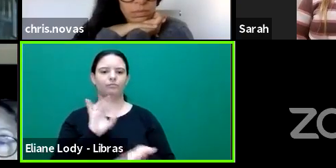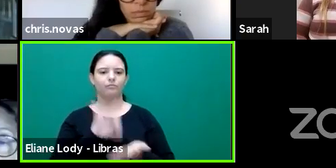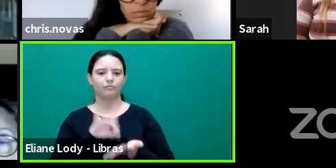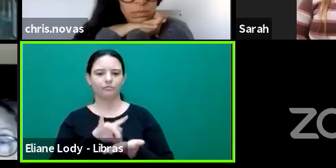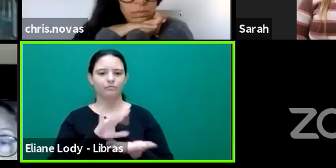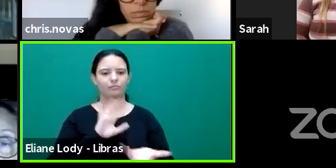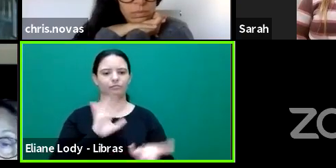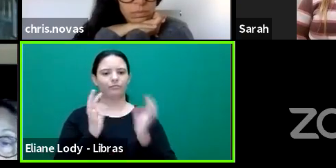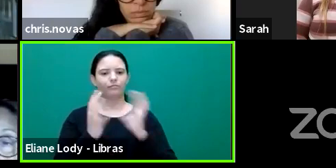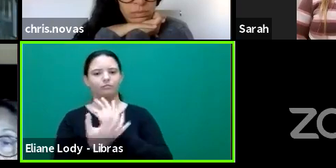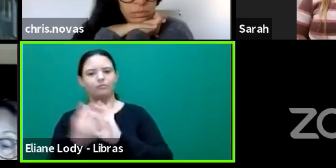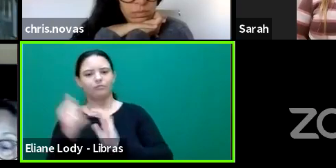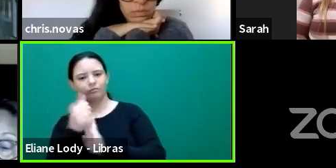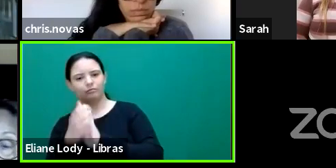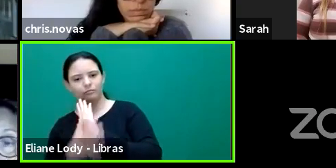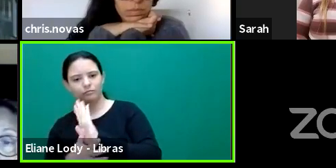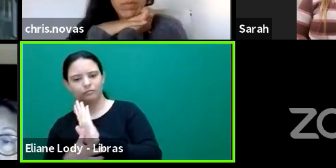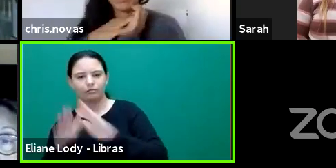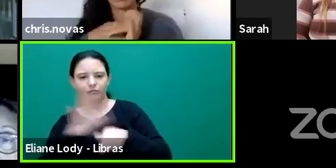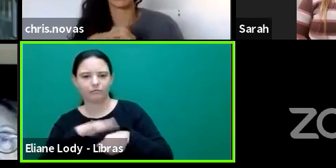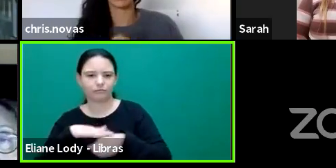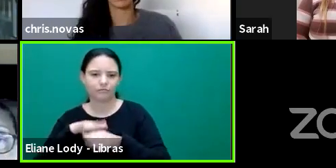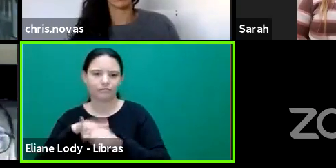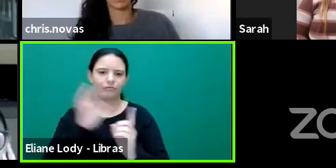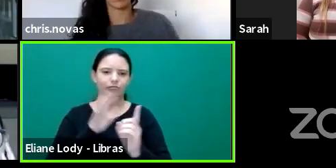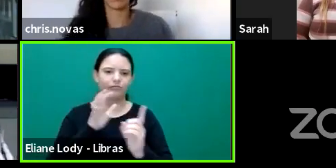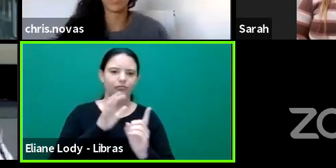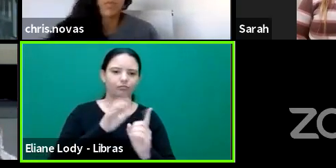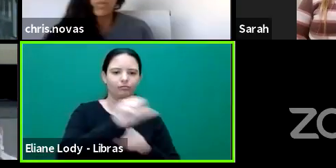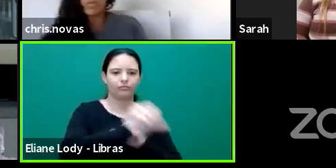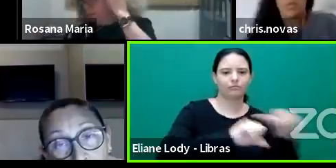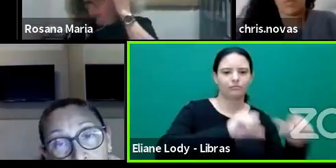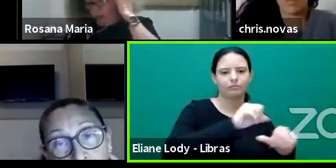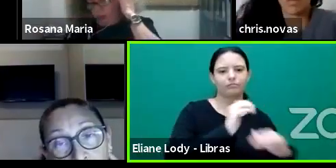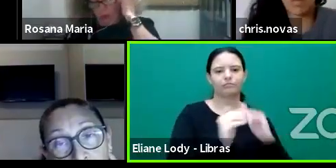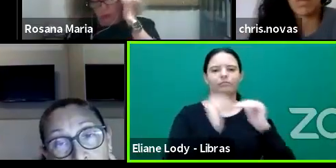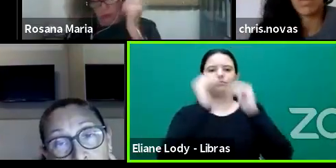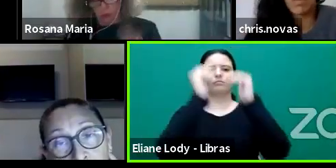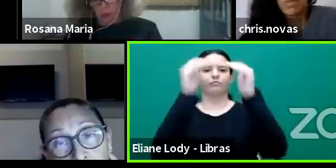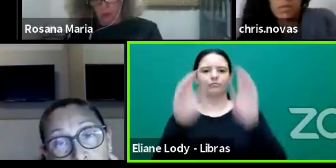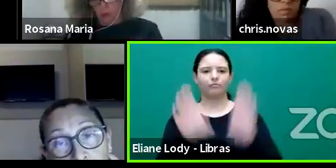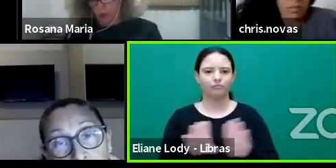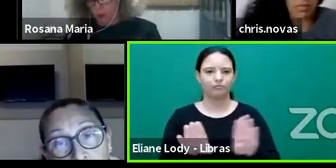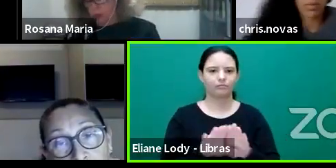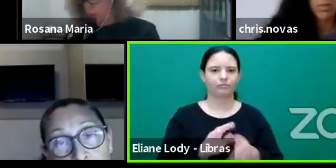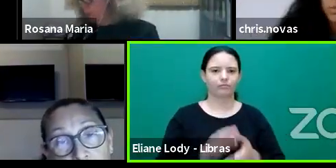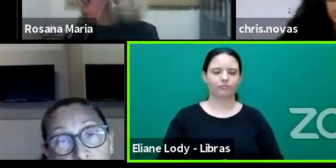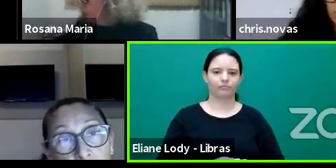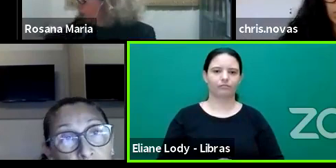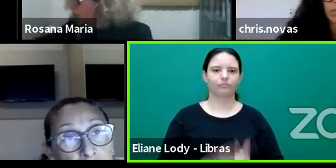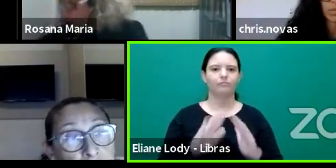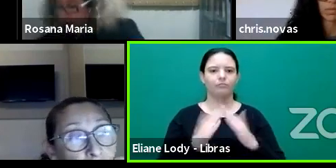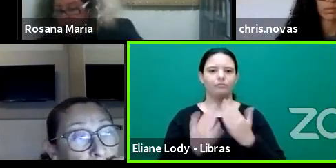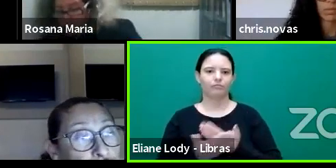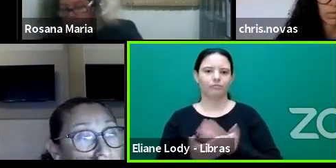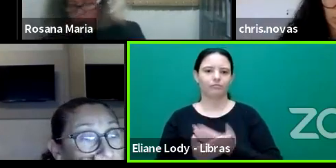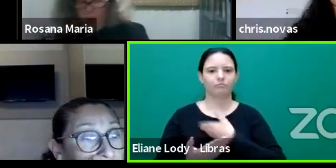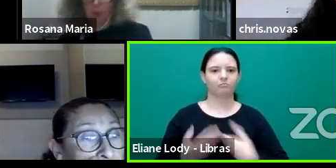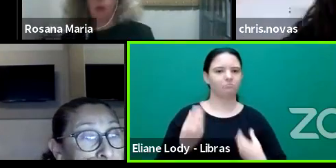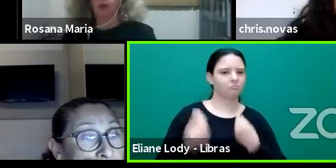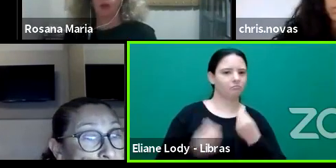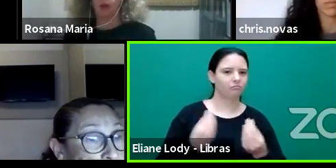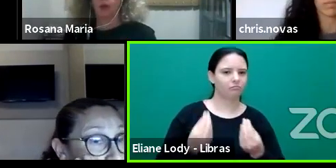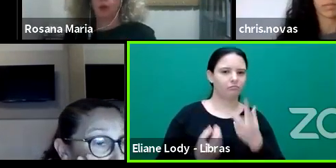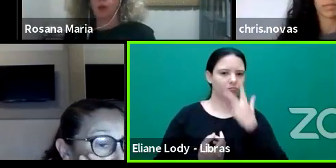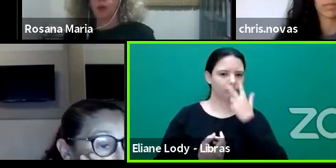and, and develop. And how would this apply in public schools now? I, think I began to discuss that, um,